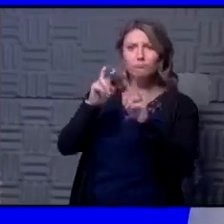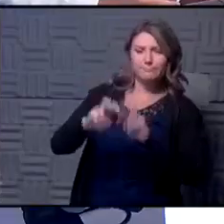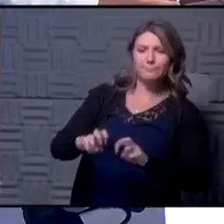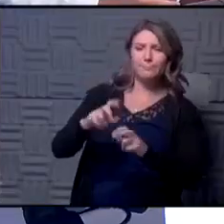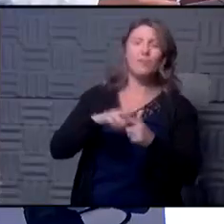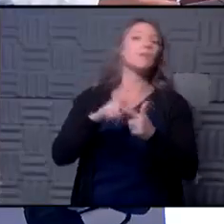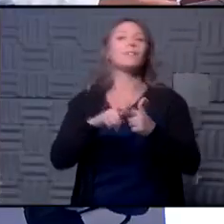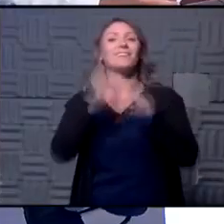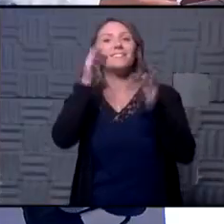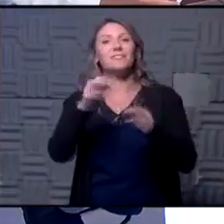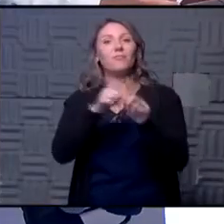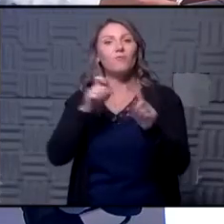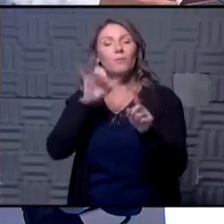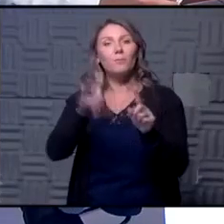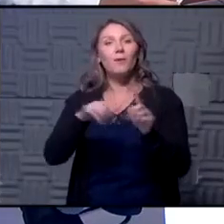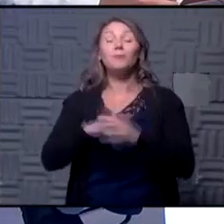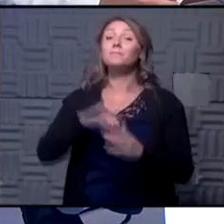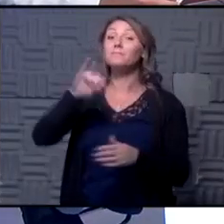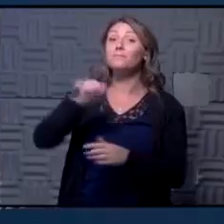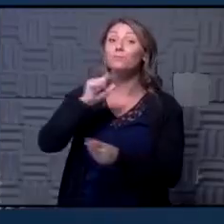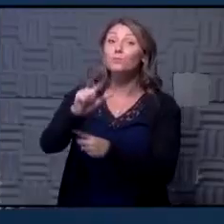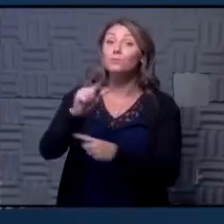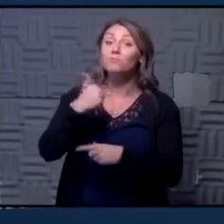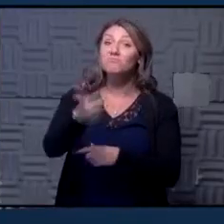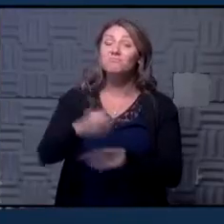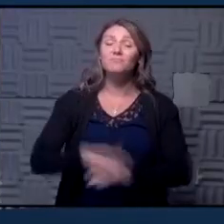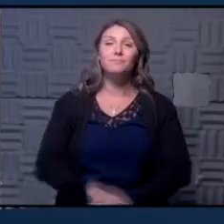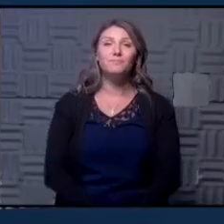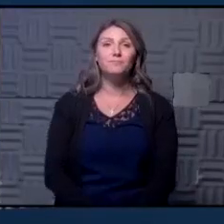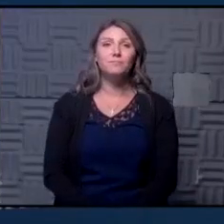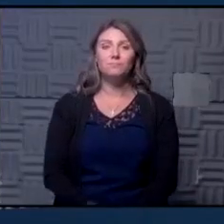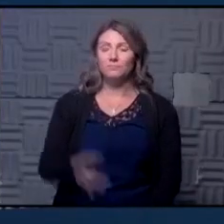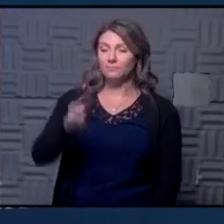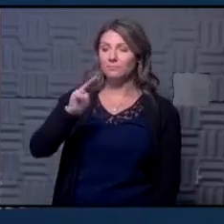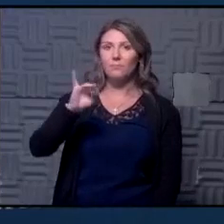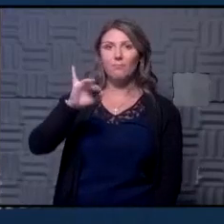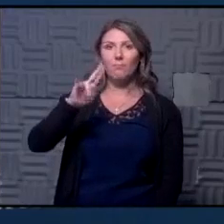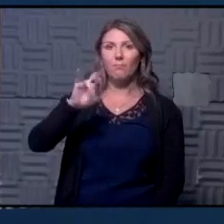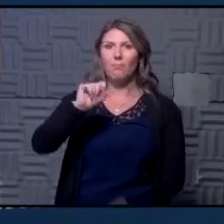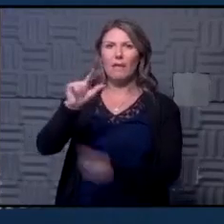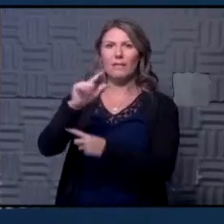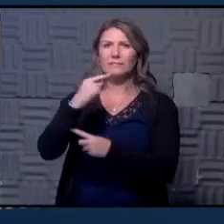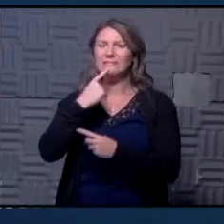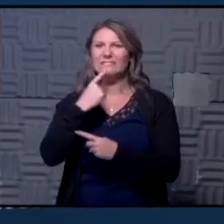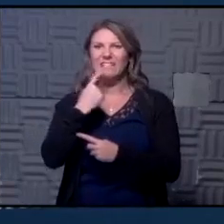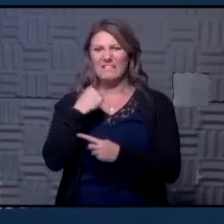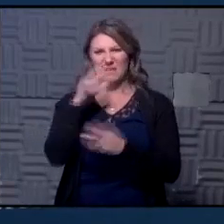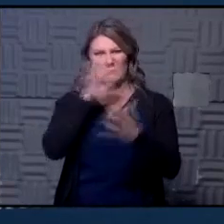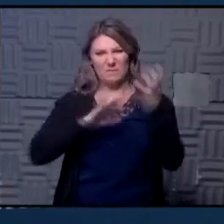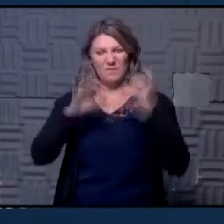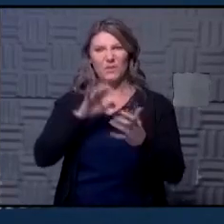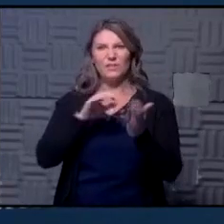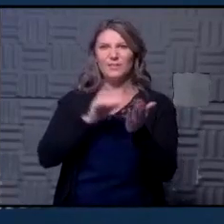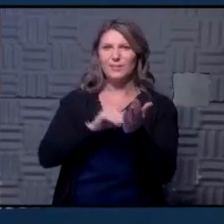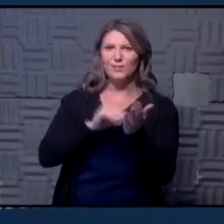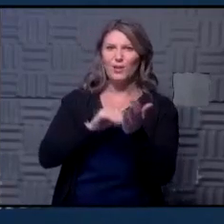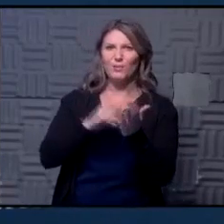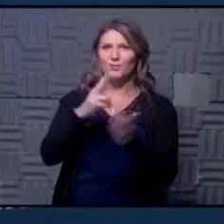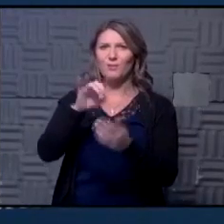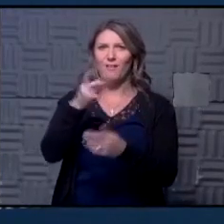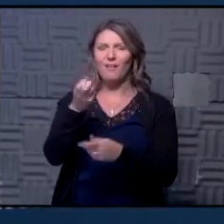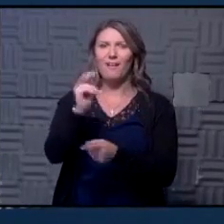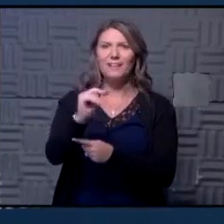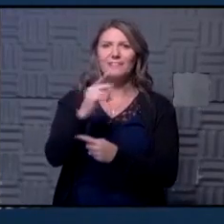that Jill all right Michael says he's confused he said that Dr. Hawkinson said Monday